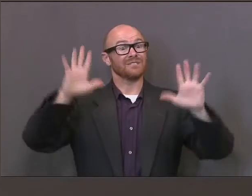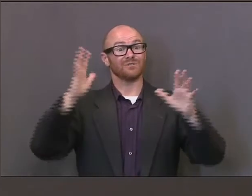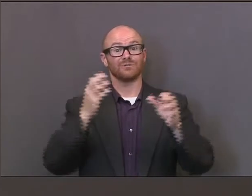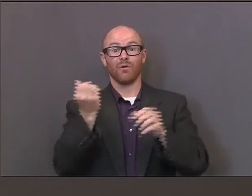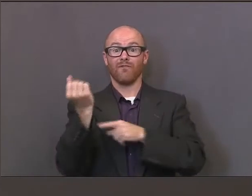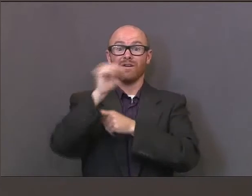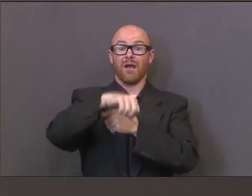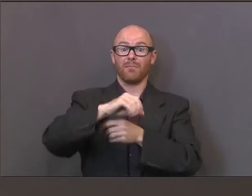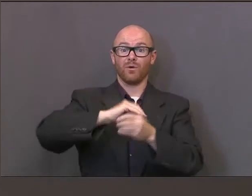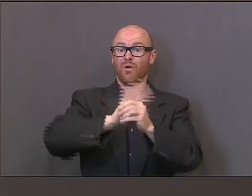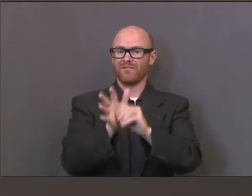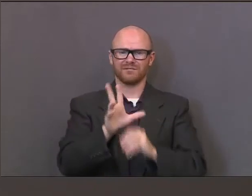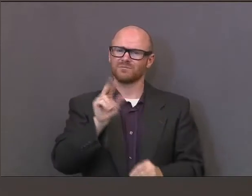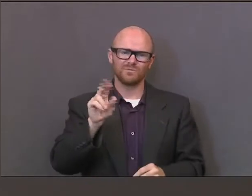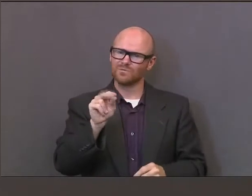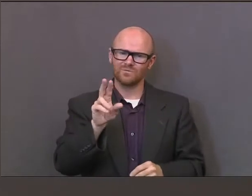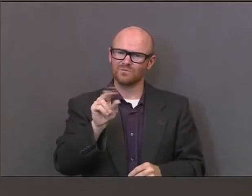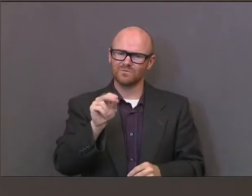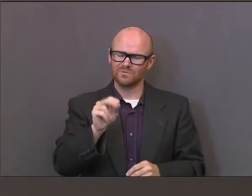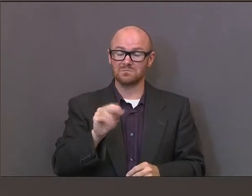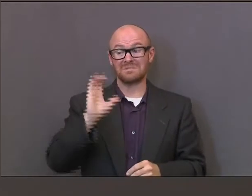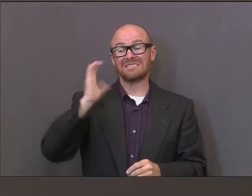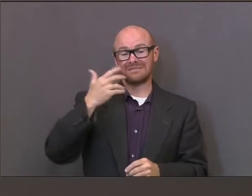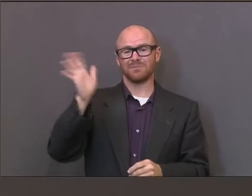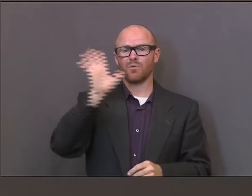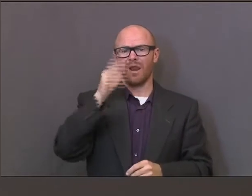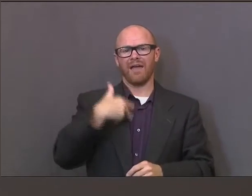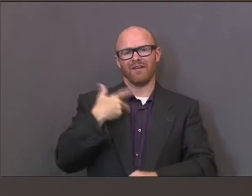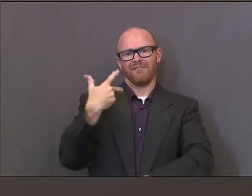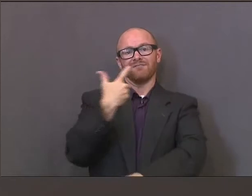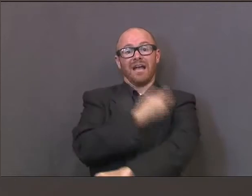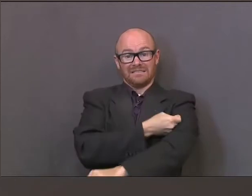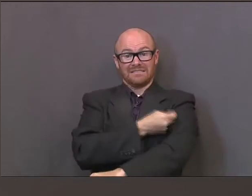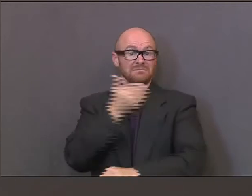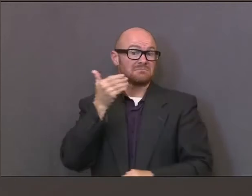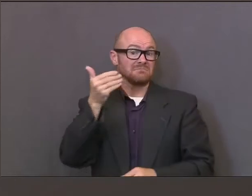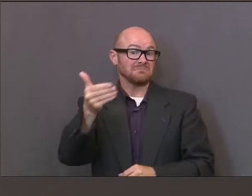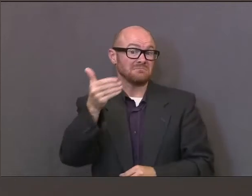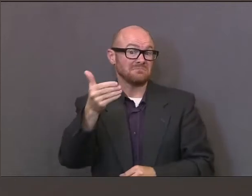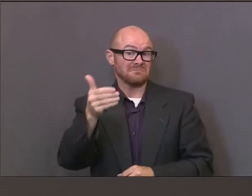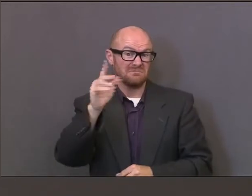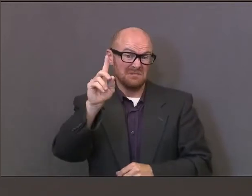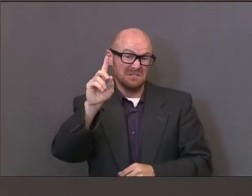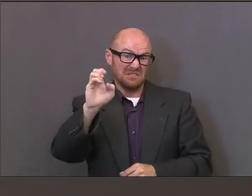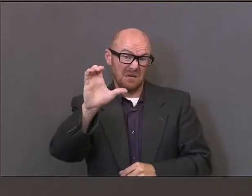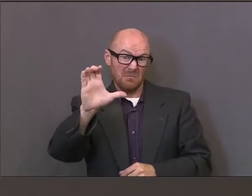We do hear about a vaccine that's going to be on the market coming up, hopefully by the end of the year.